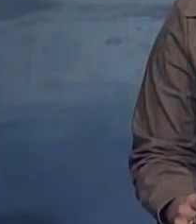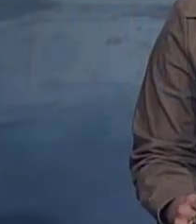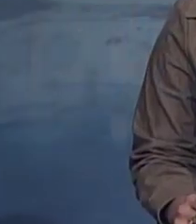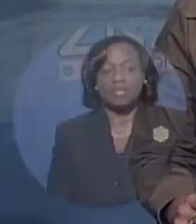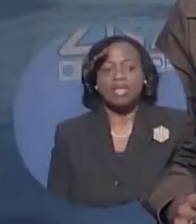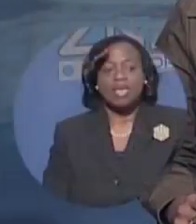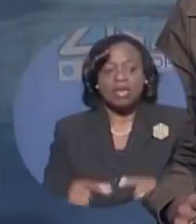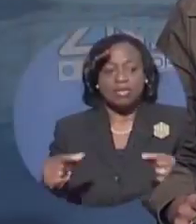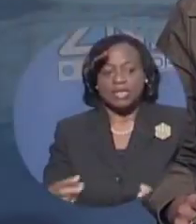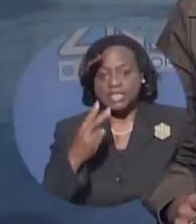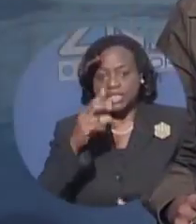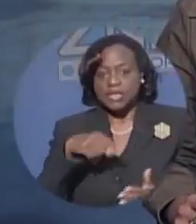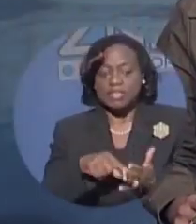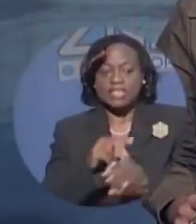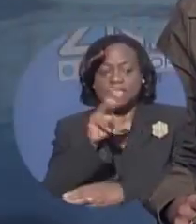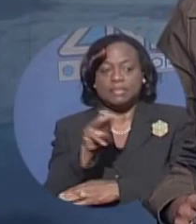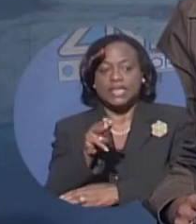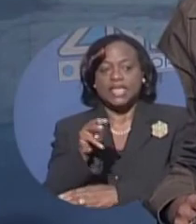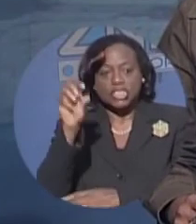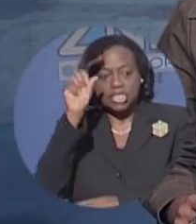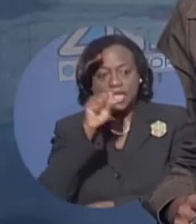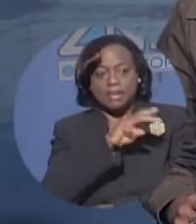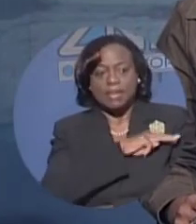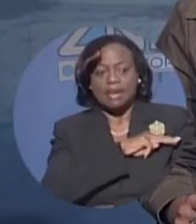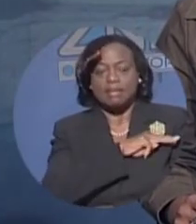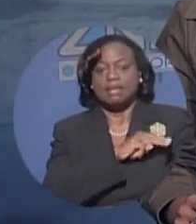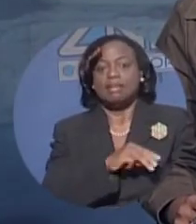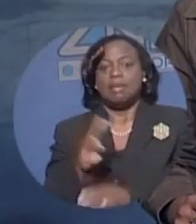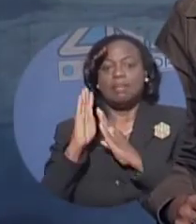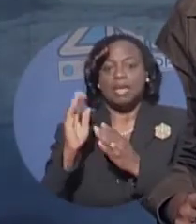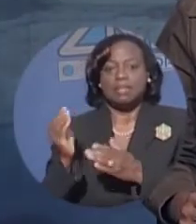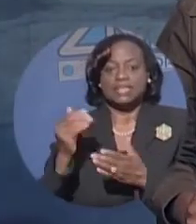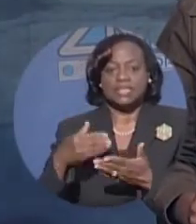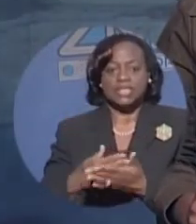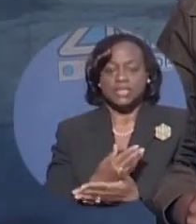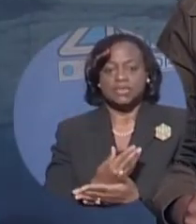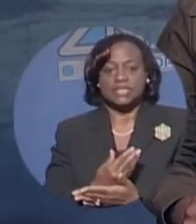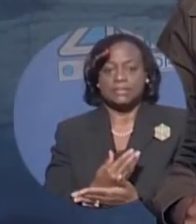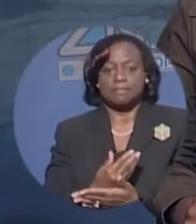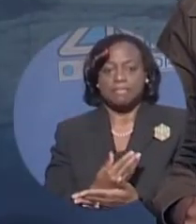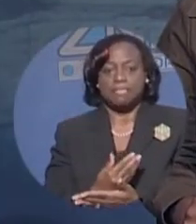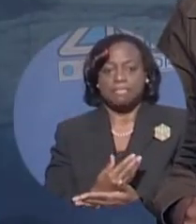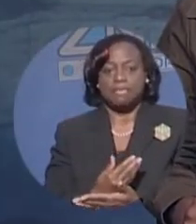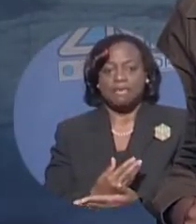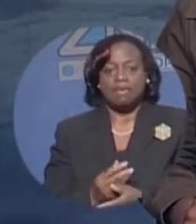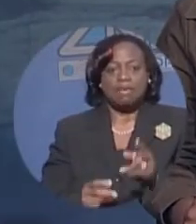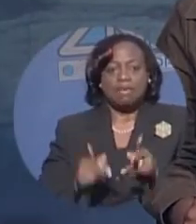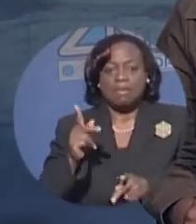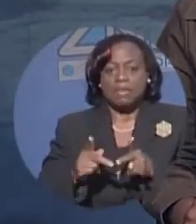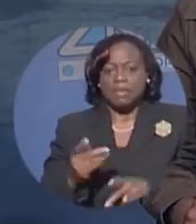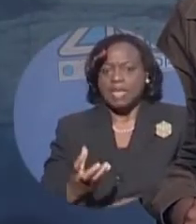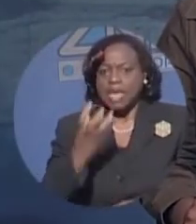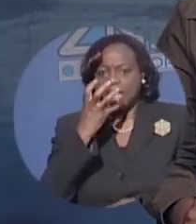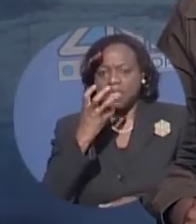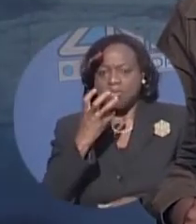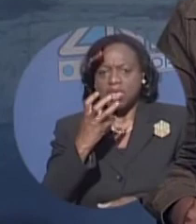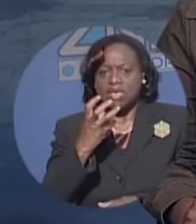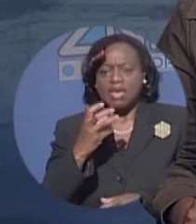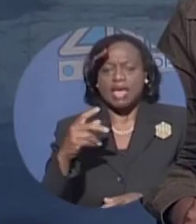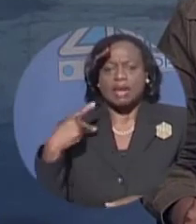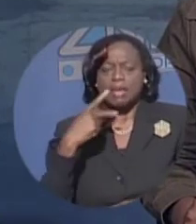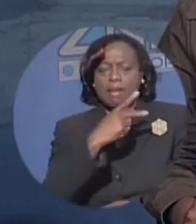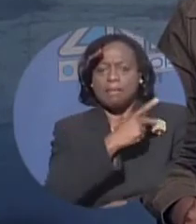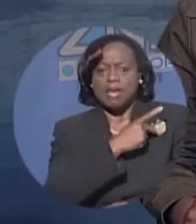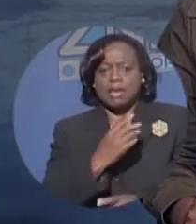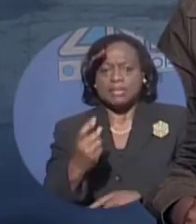Great to see you this Monday. I'm Shanique Miller. This is The Bahamas Tonight National Report. Tempers flared along Parliament Street today as a 36-year-old man